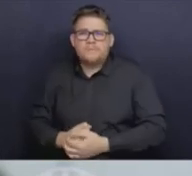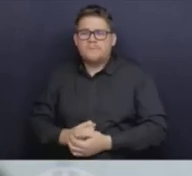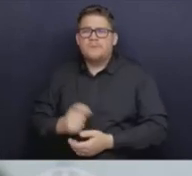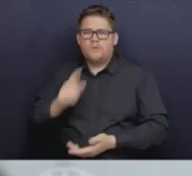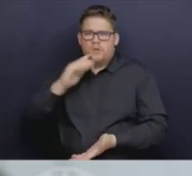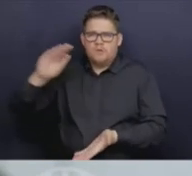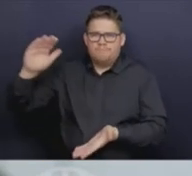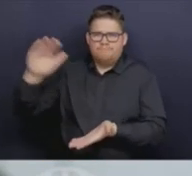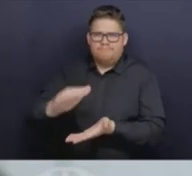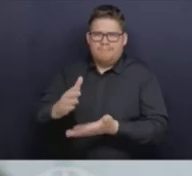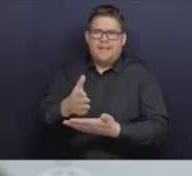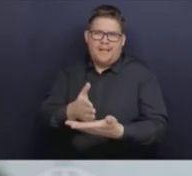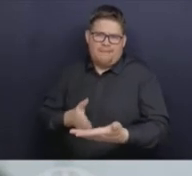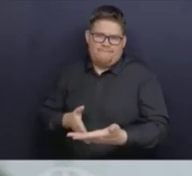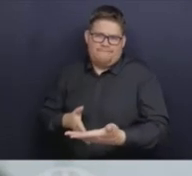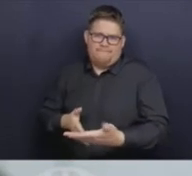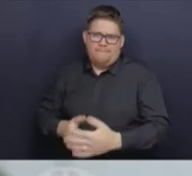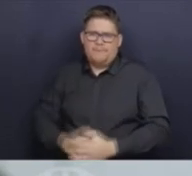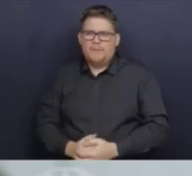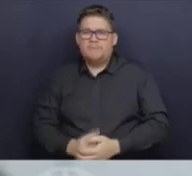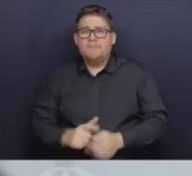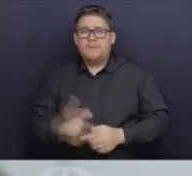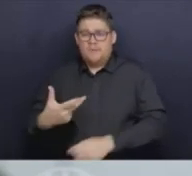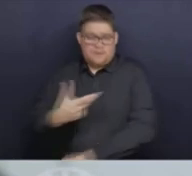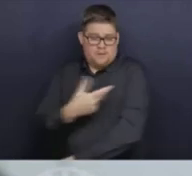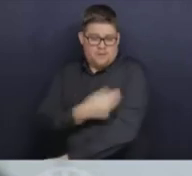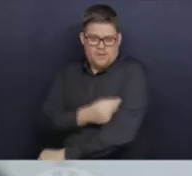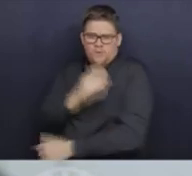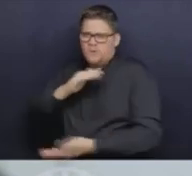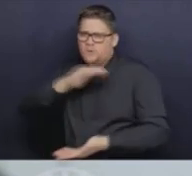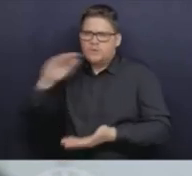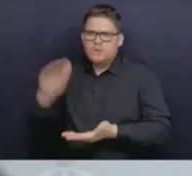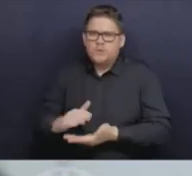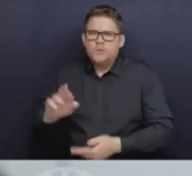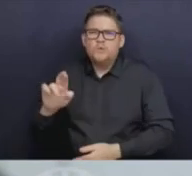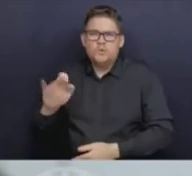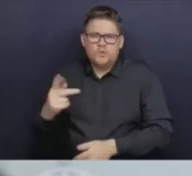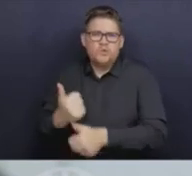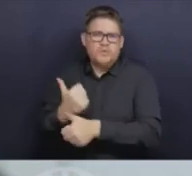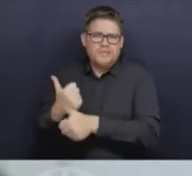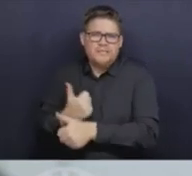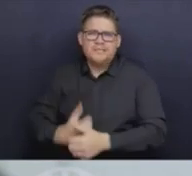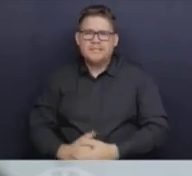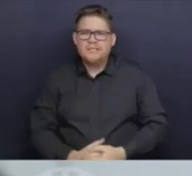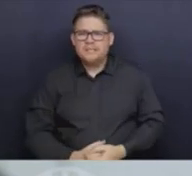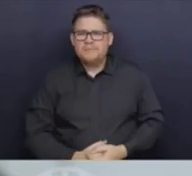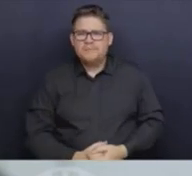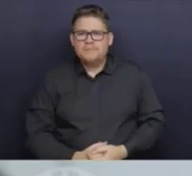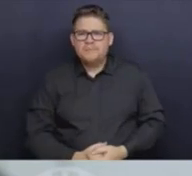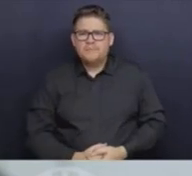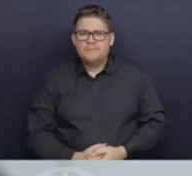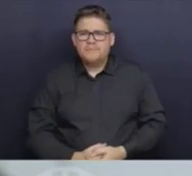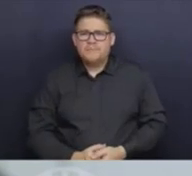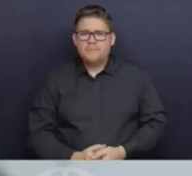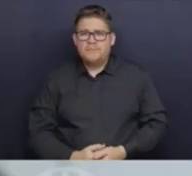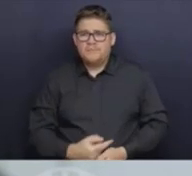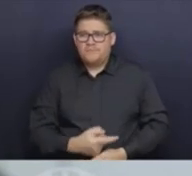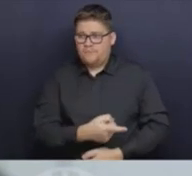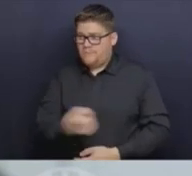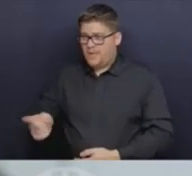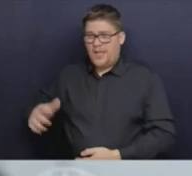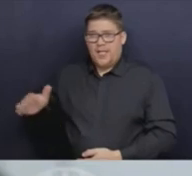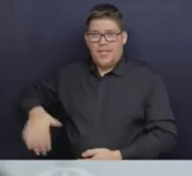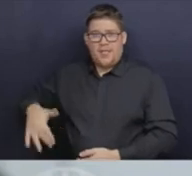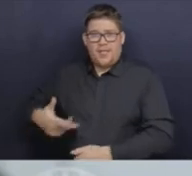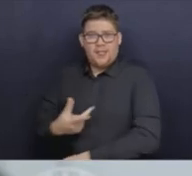half. So that's the good news. And for those who have not yet been vaccinated, it's still available and important to do